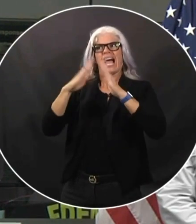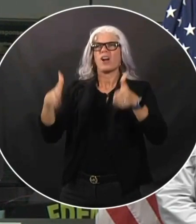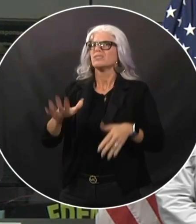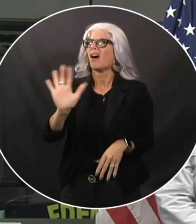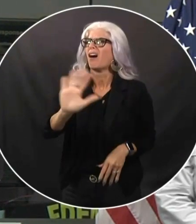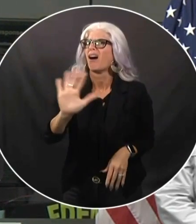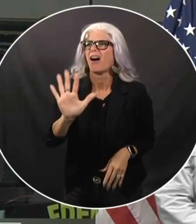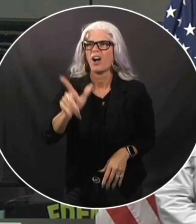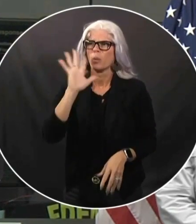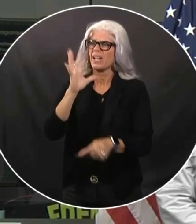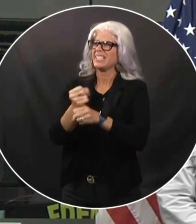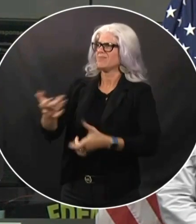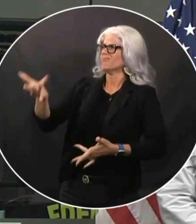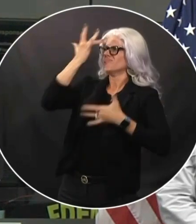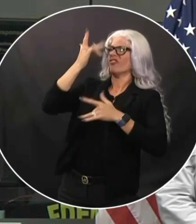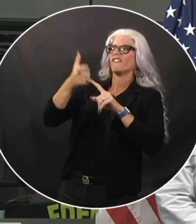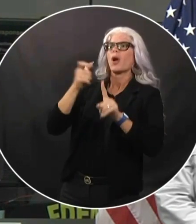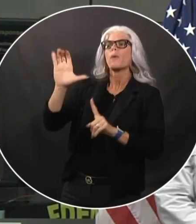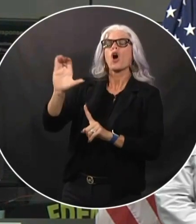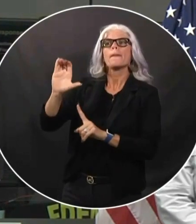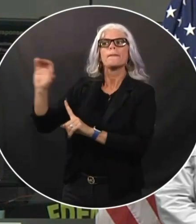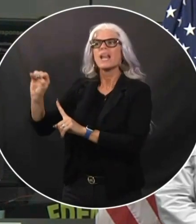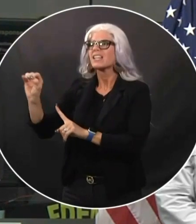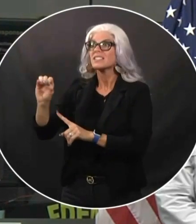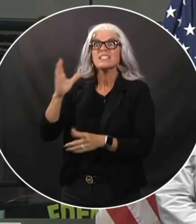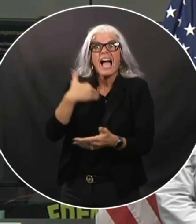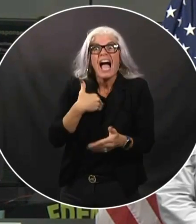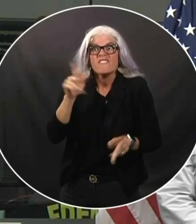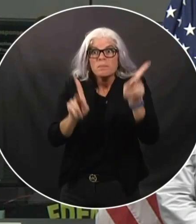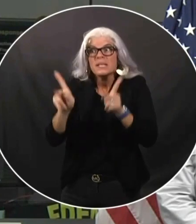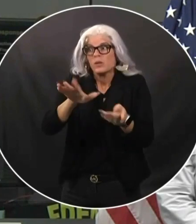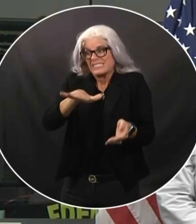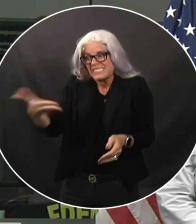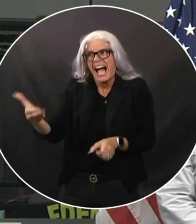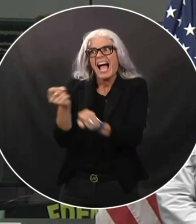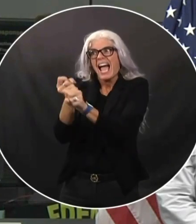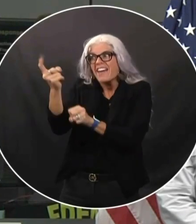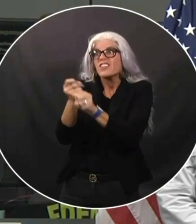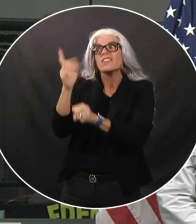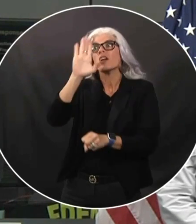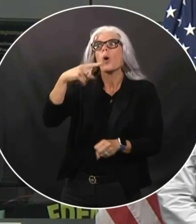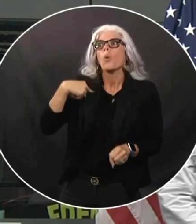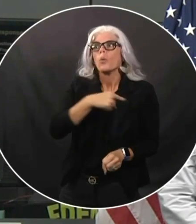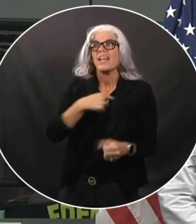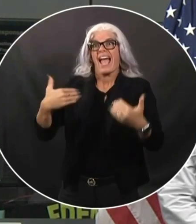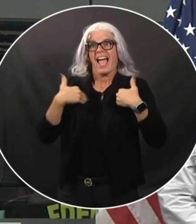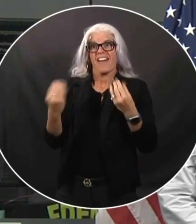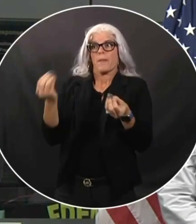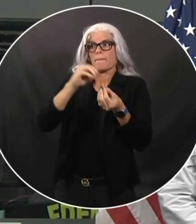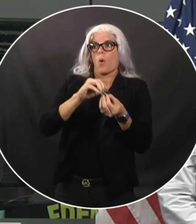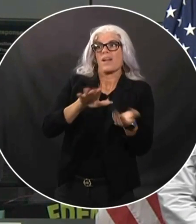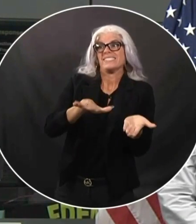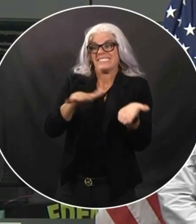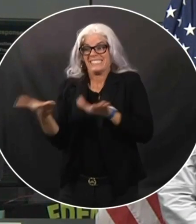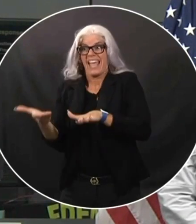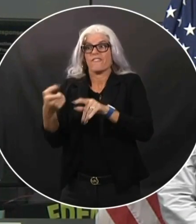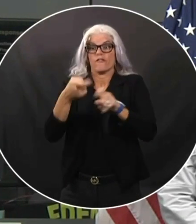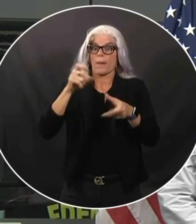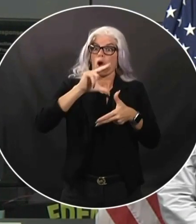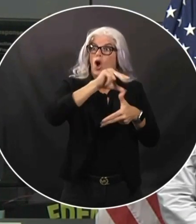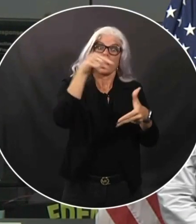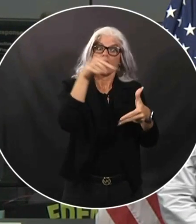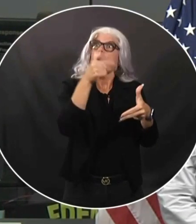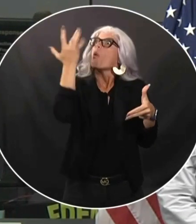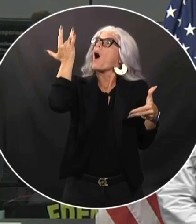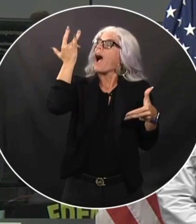fatalities for that. In fact, we've had more fatalities in recent storms from the use of the generators than we've had from the direct impact